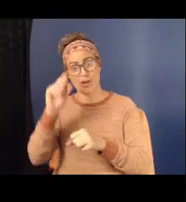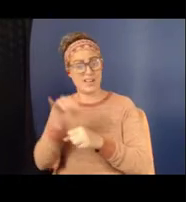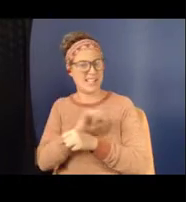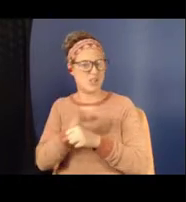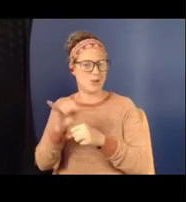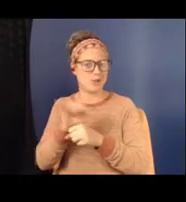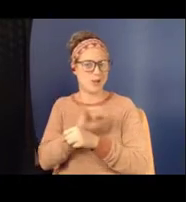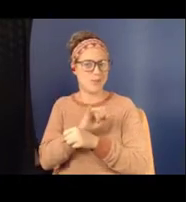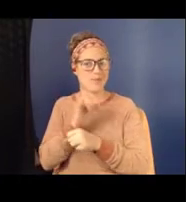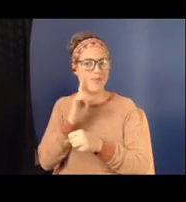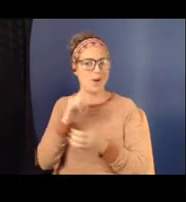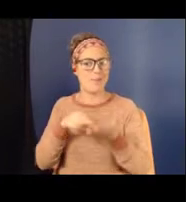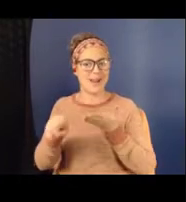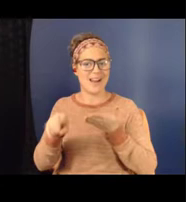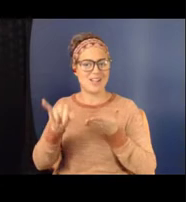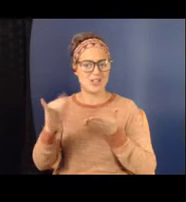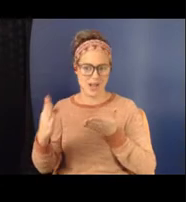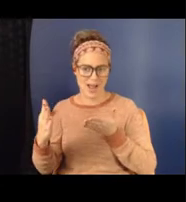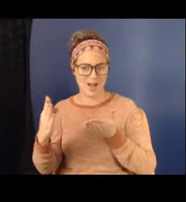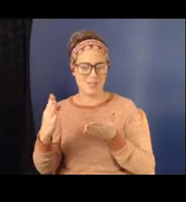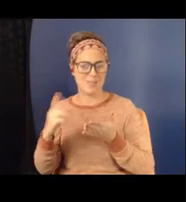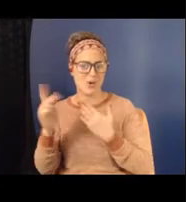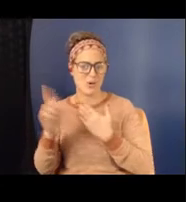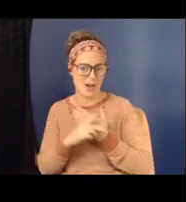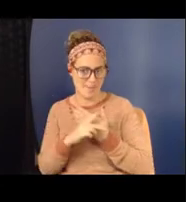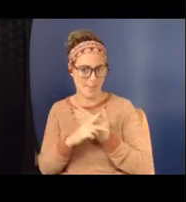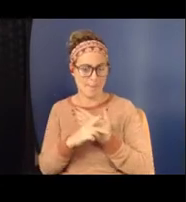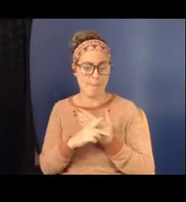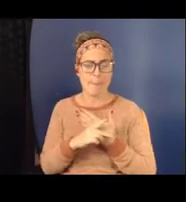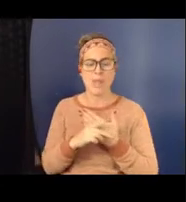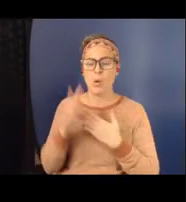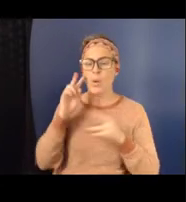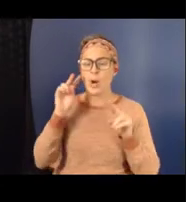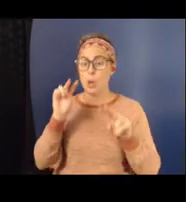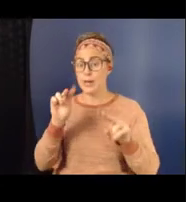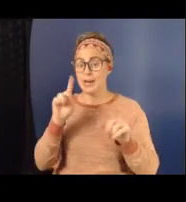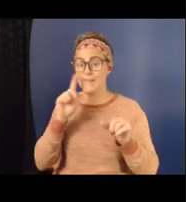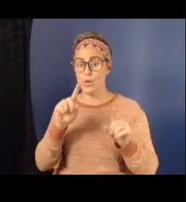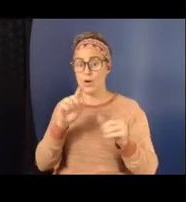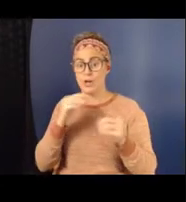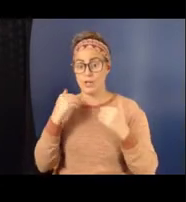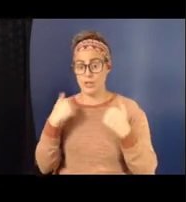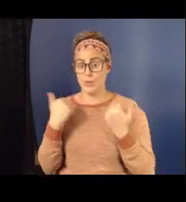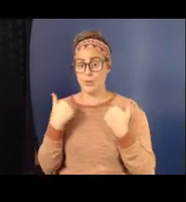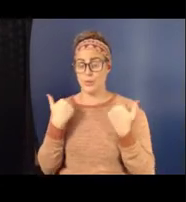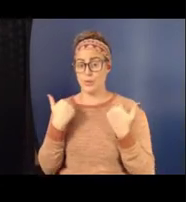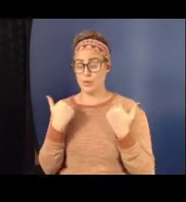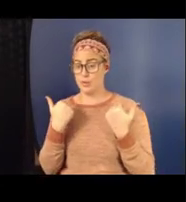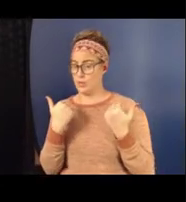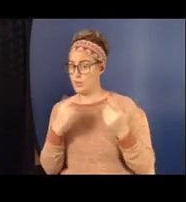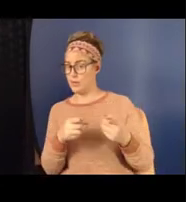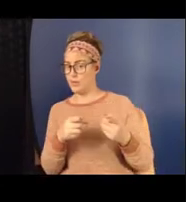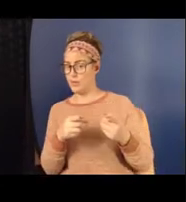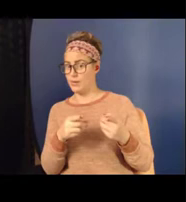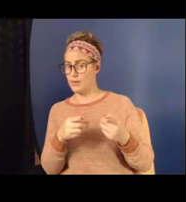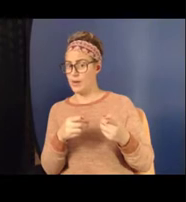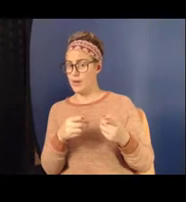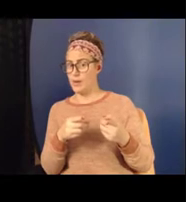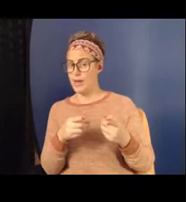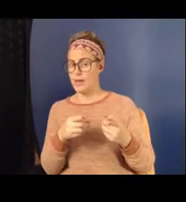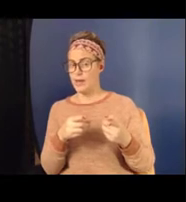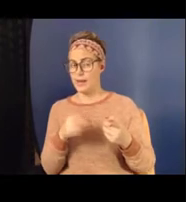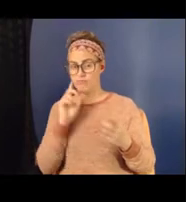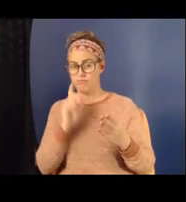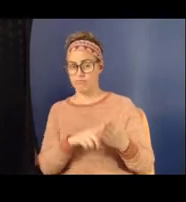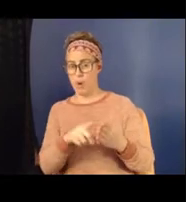looking to youth who know best about the forms of abuse that affect them and what they need on campus to